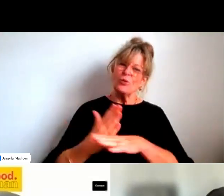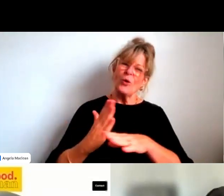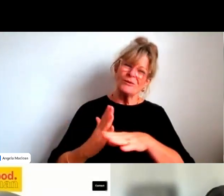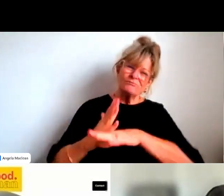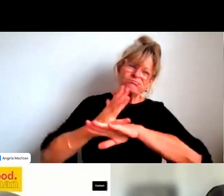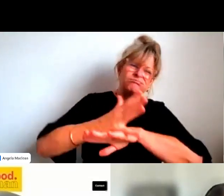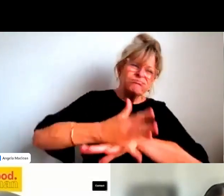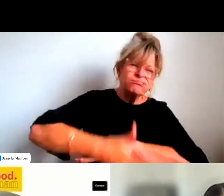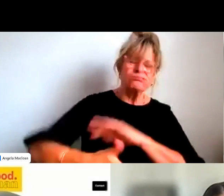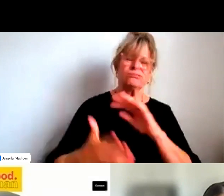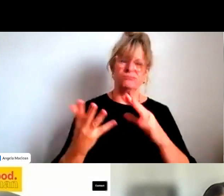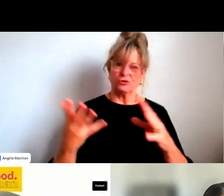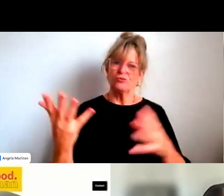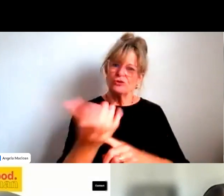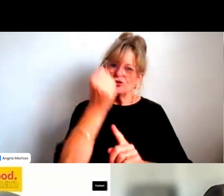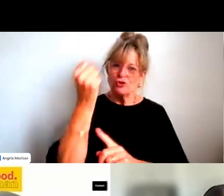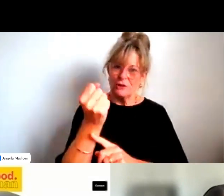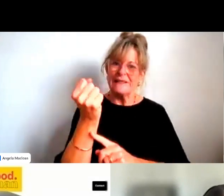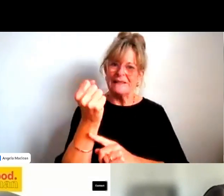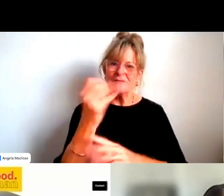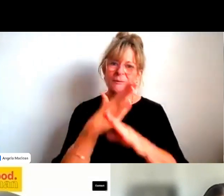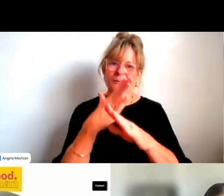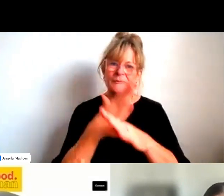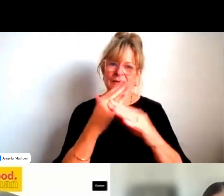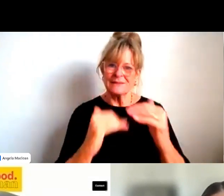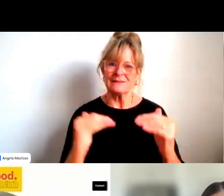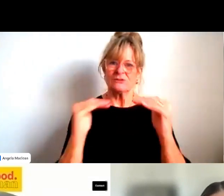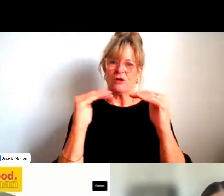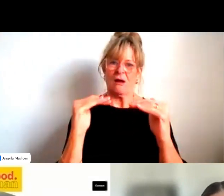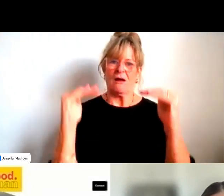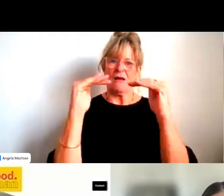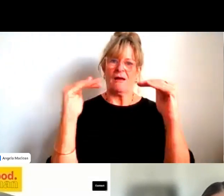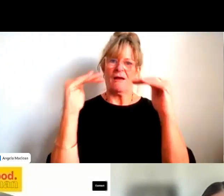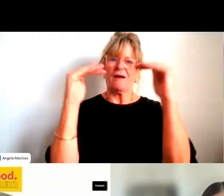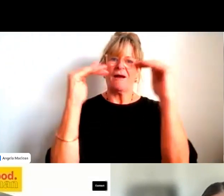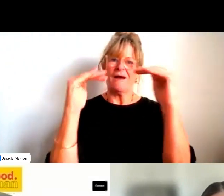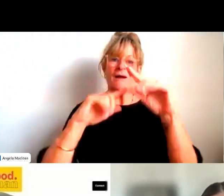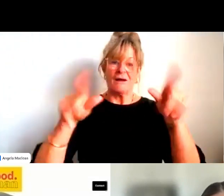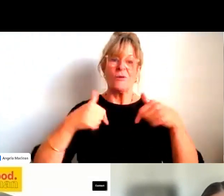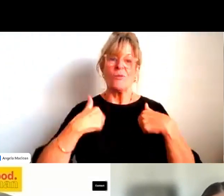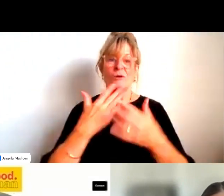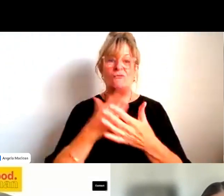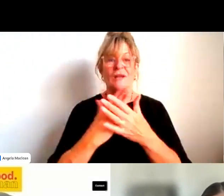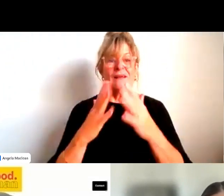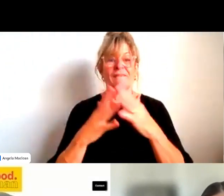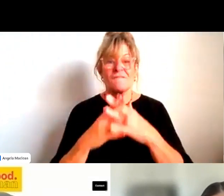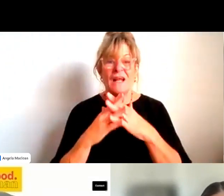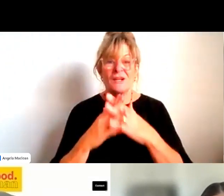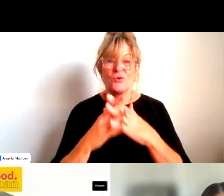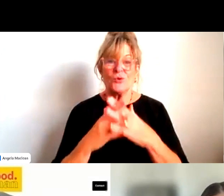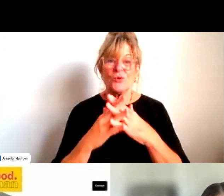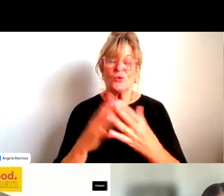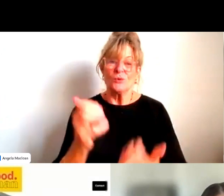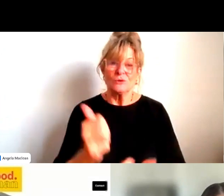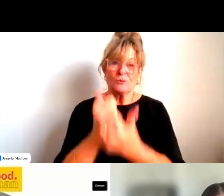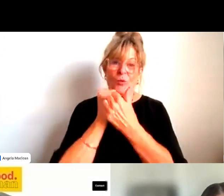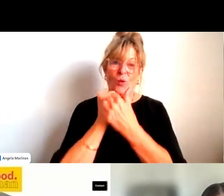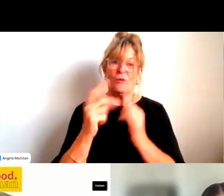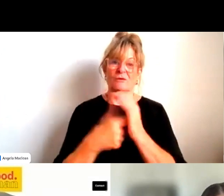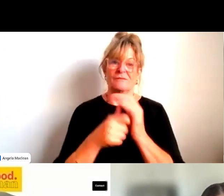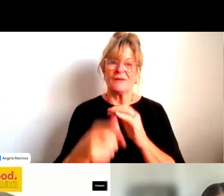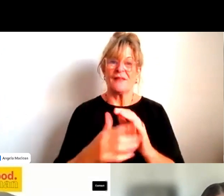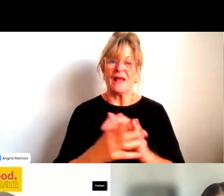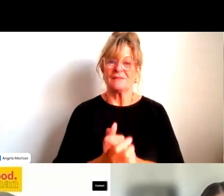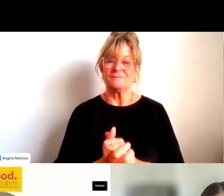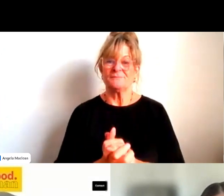leadership positions. We tend to work equally hard to make a difference and be valued. Um, I also believe that female leadership is more inclusive. We bring along